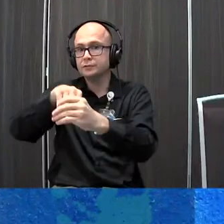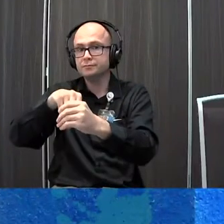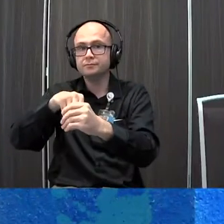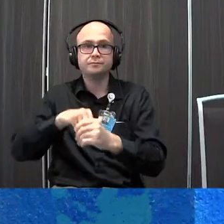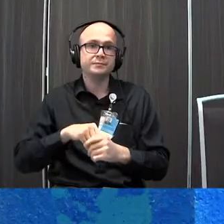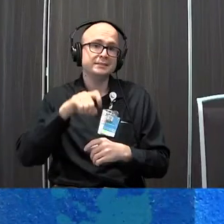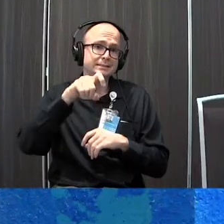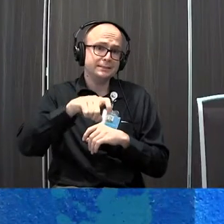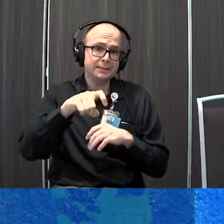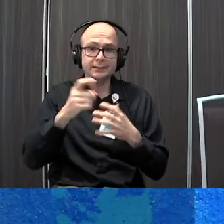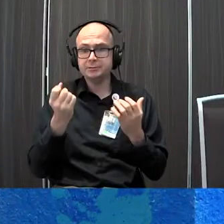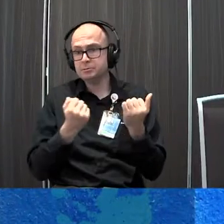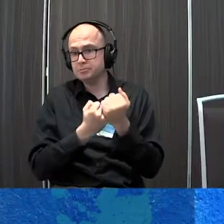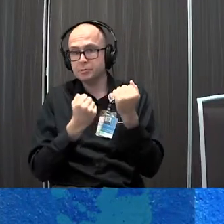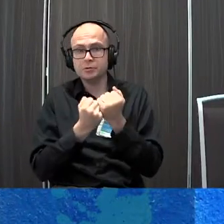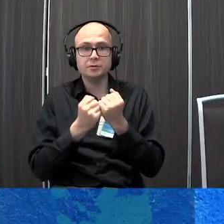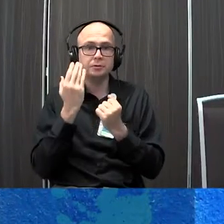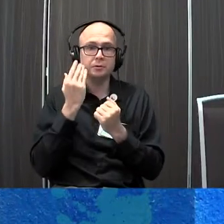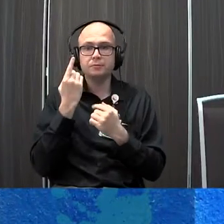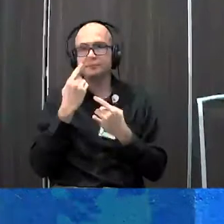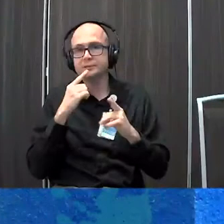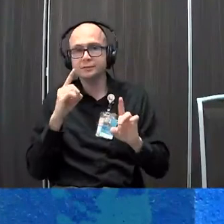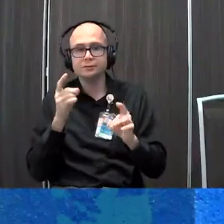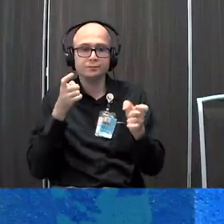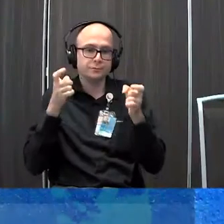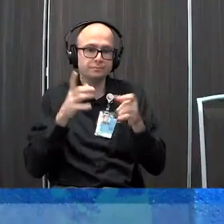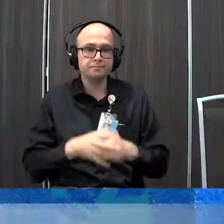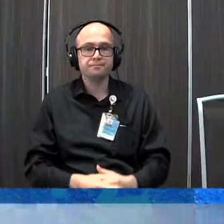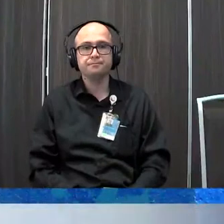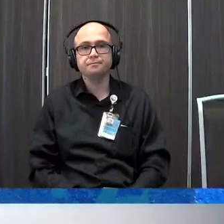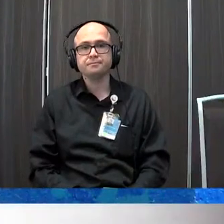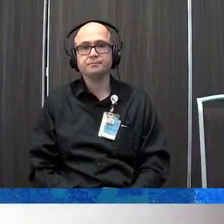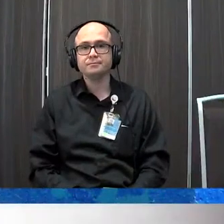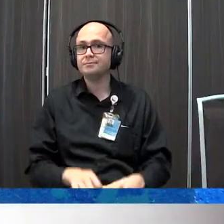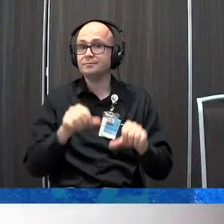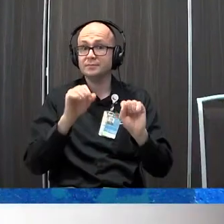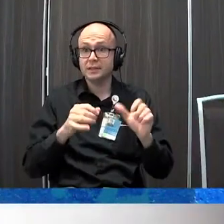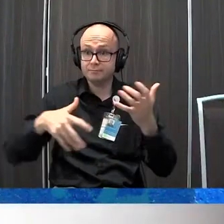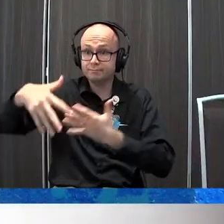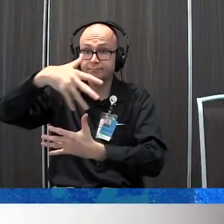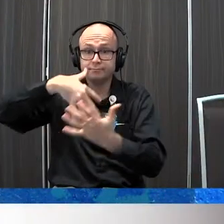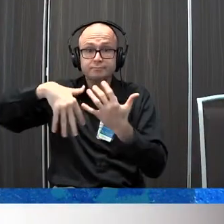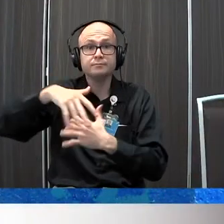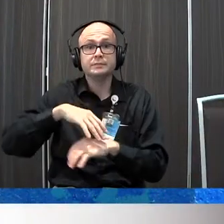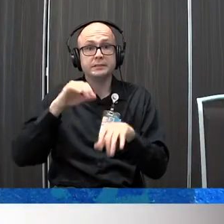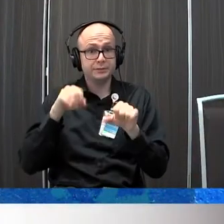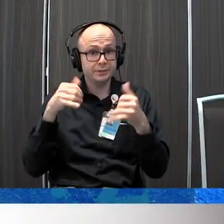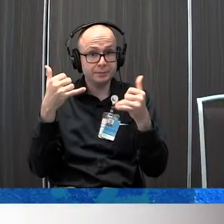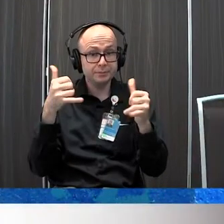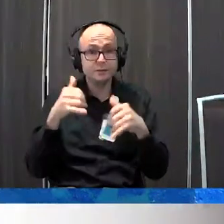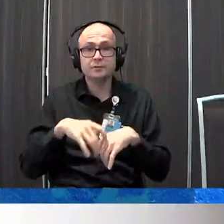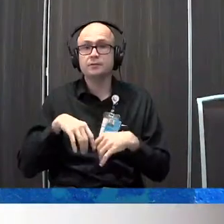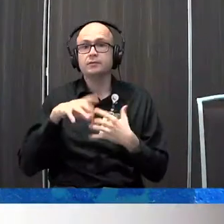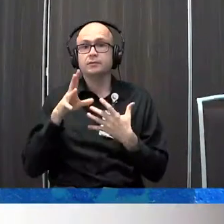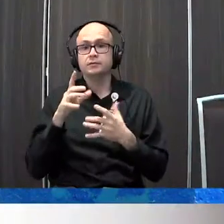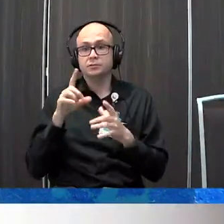do they need a little bit of external support just to be more successful and controlled? and can they interact? can they play? can they